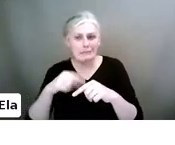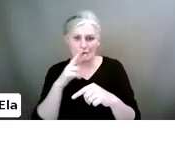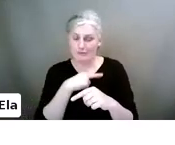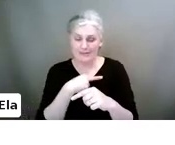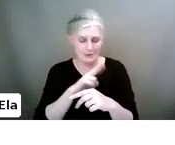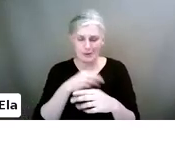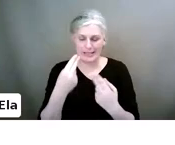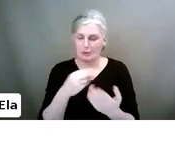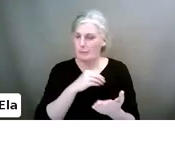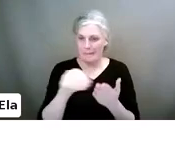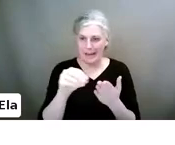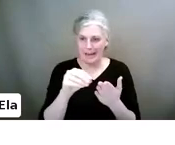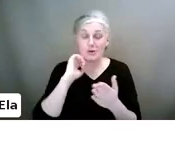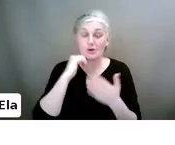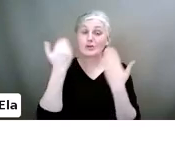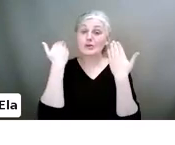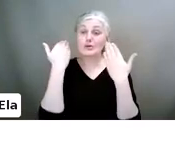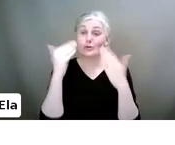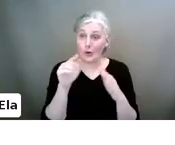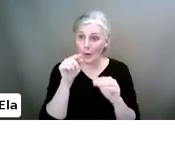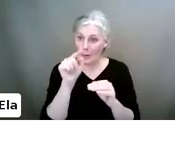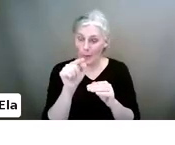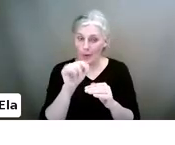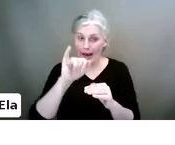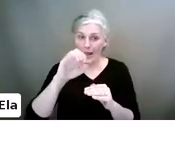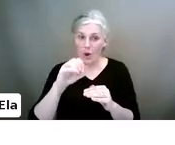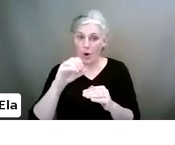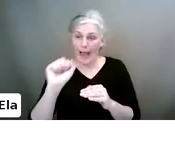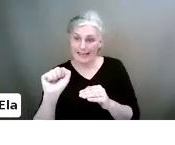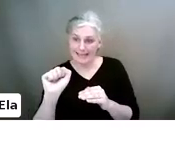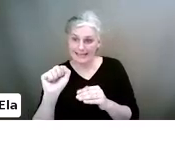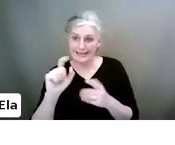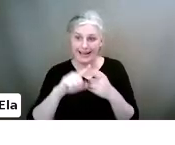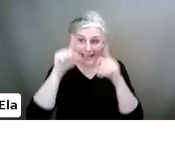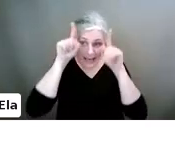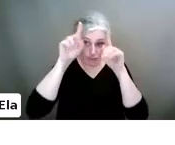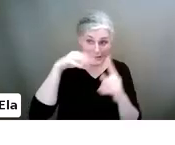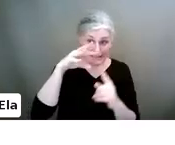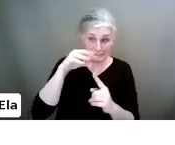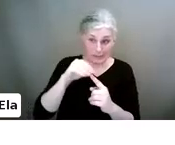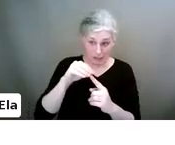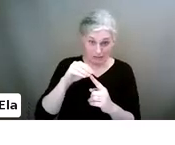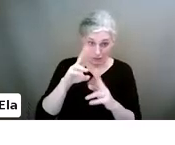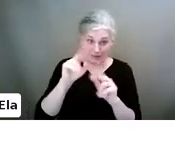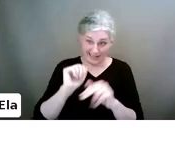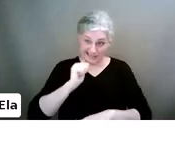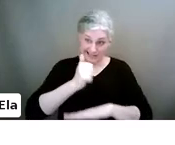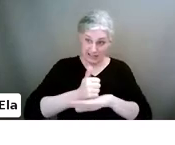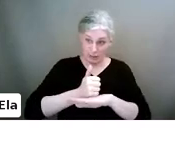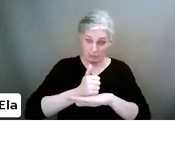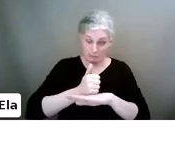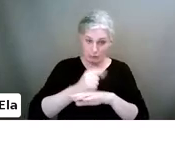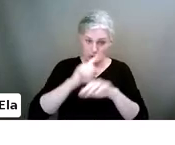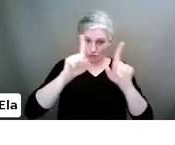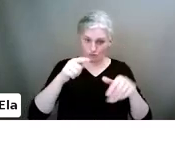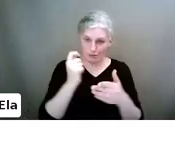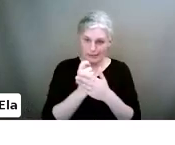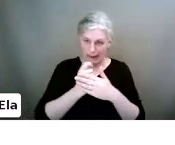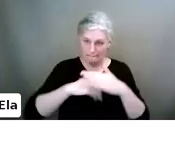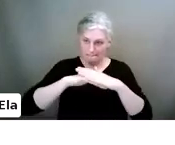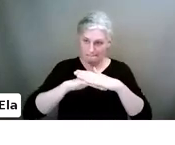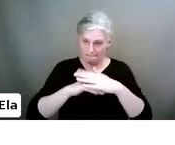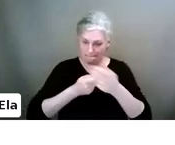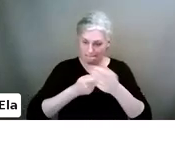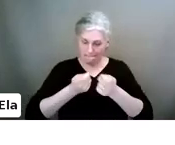because I'm going to show you iOS and Android specifically of how you can set up screen time. But they are also in